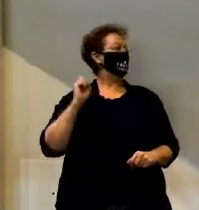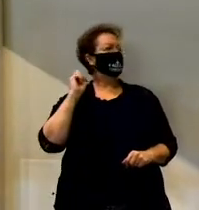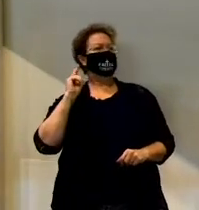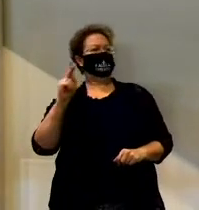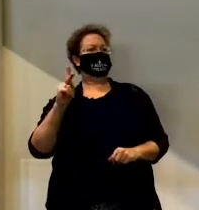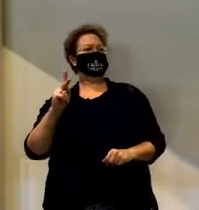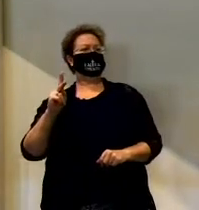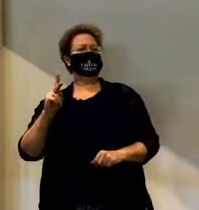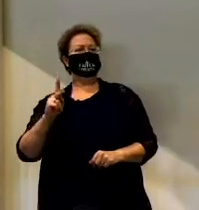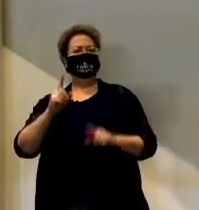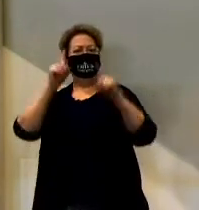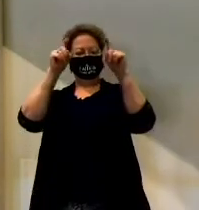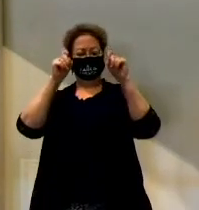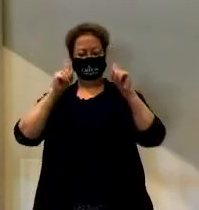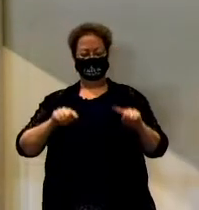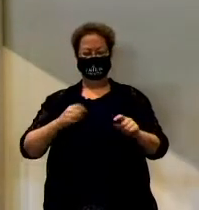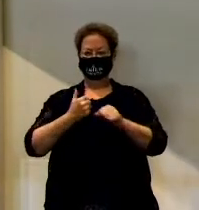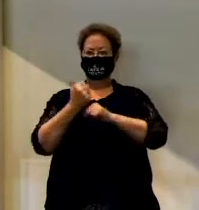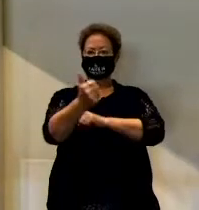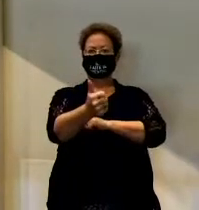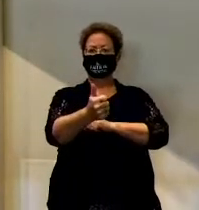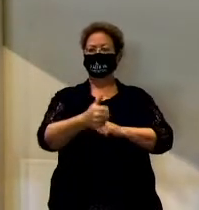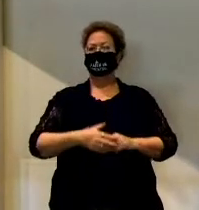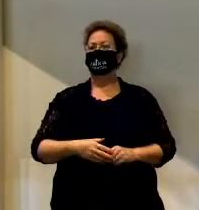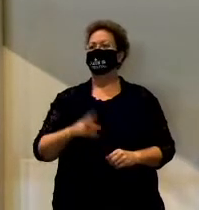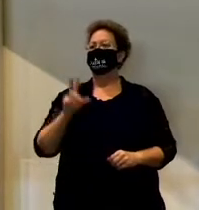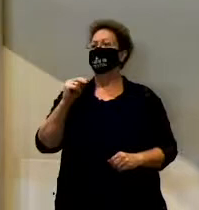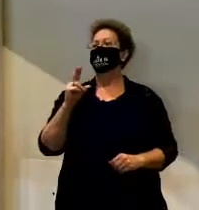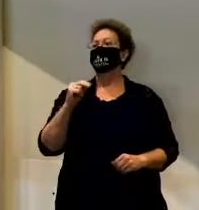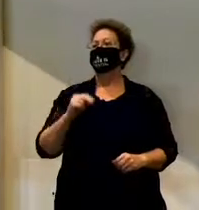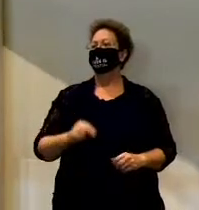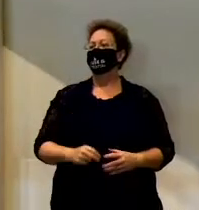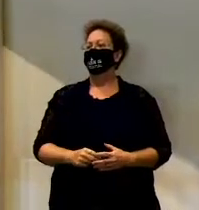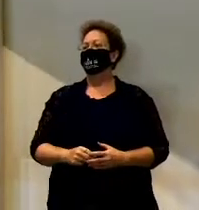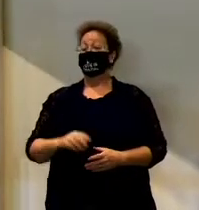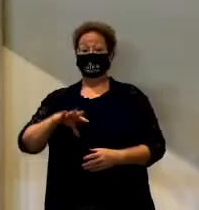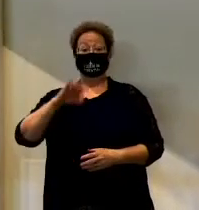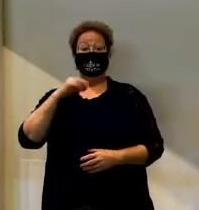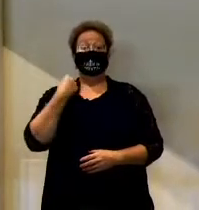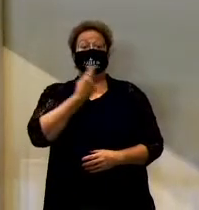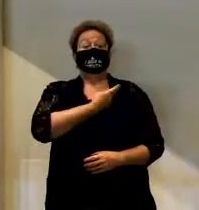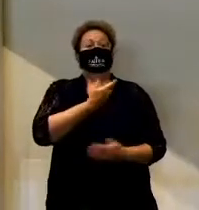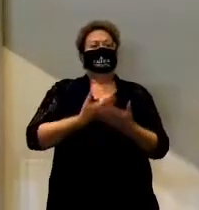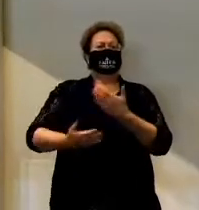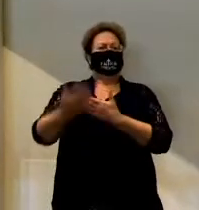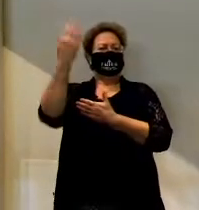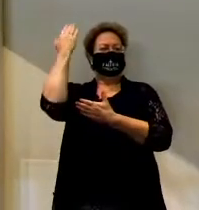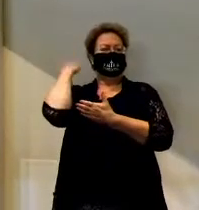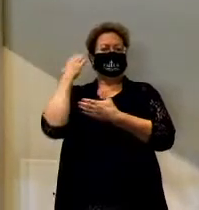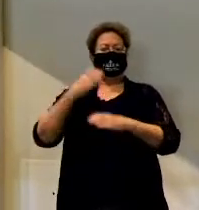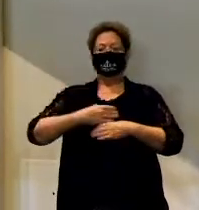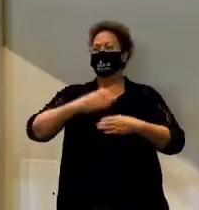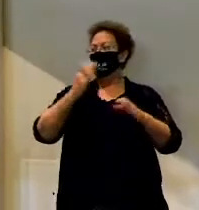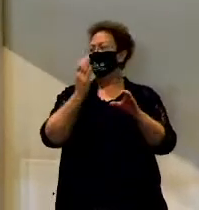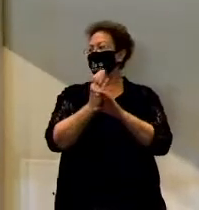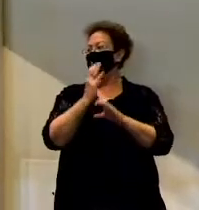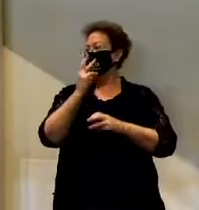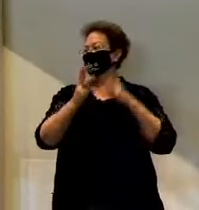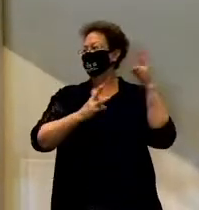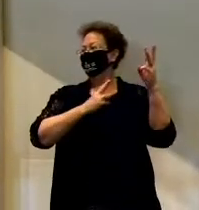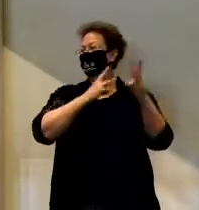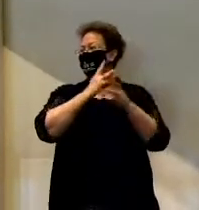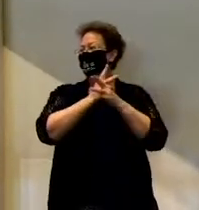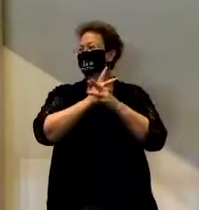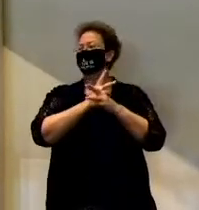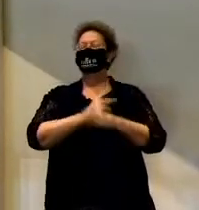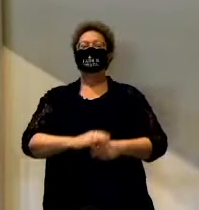the spiritual test? He didn't do that. We're told he chose us before the creation of the world